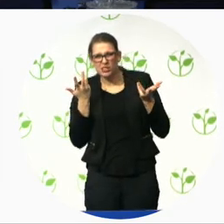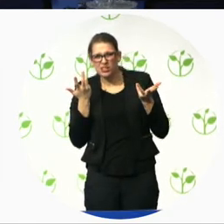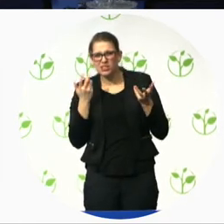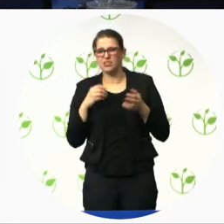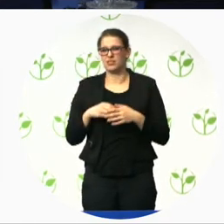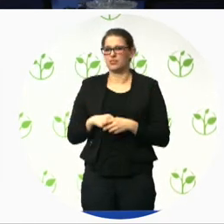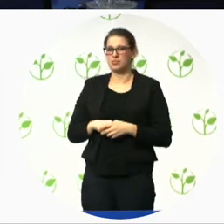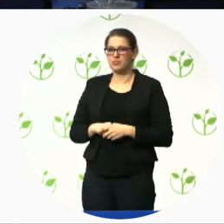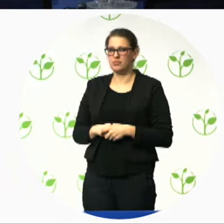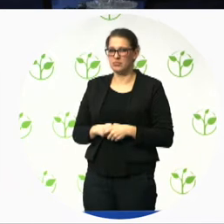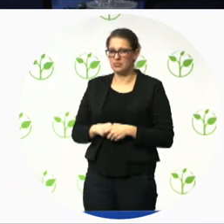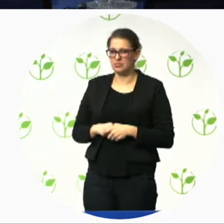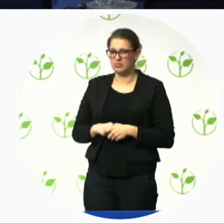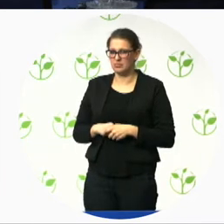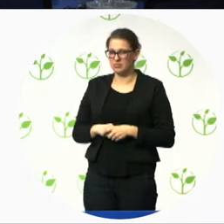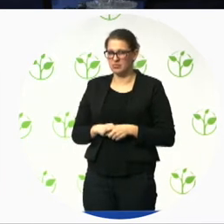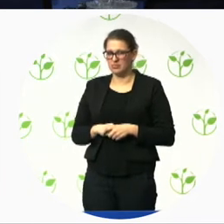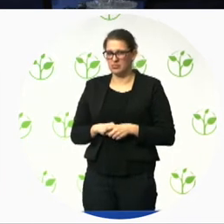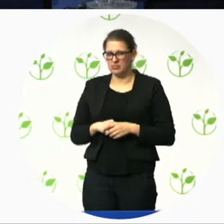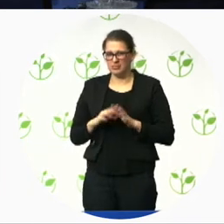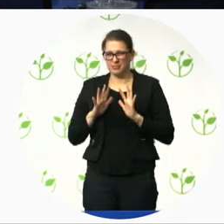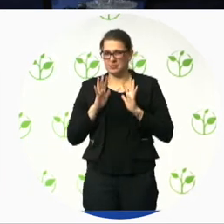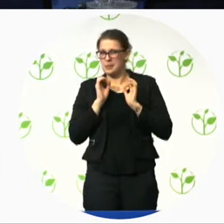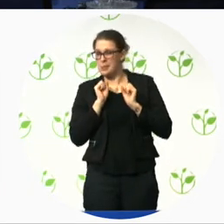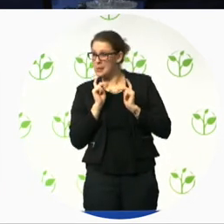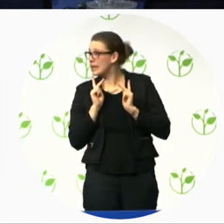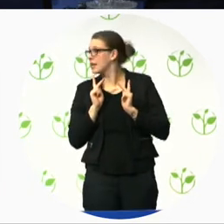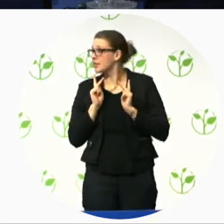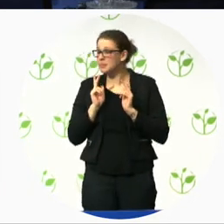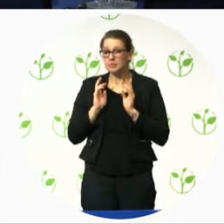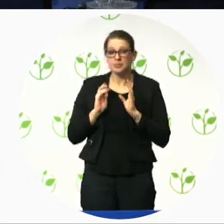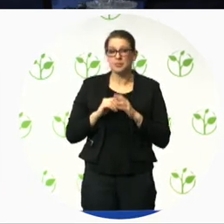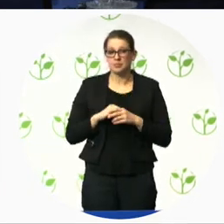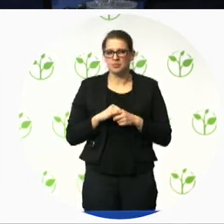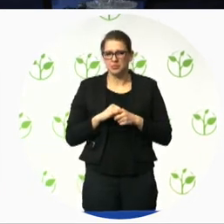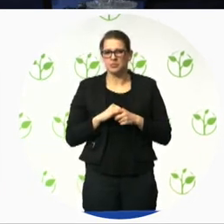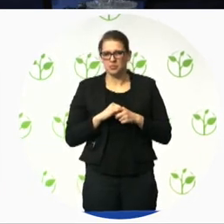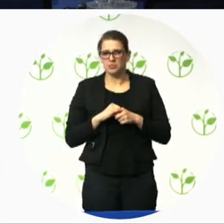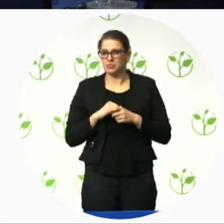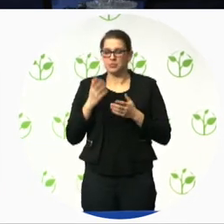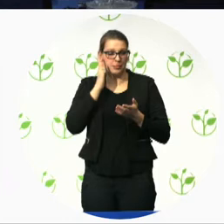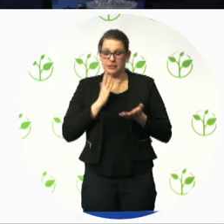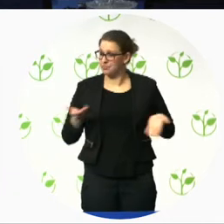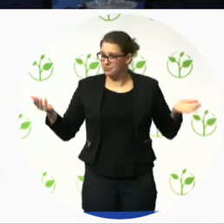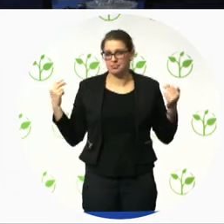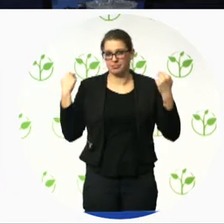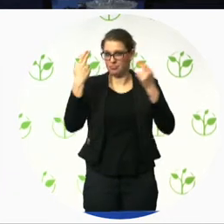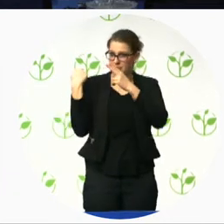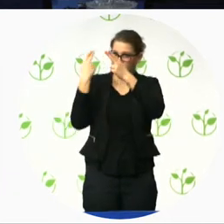okay so we will pass now to answer the questions still to have time to grab a sandwich